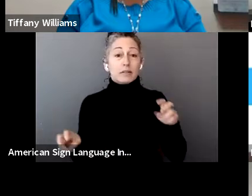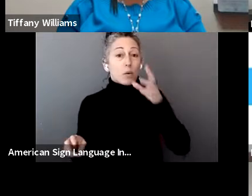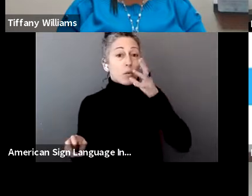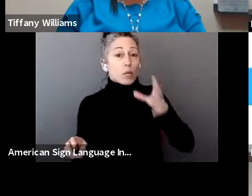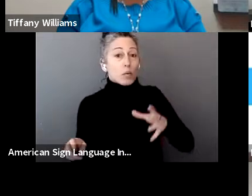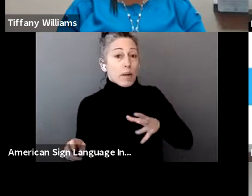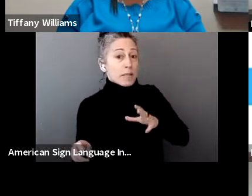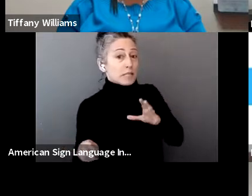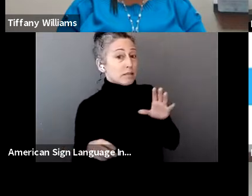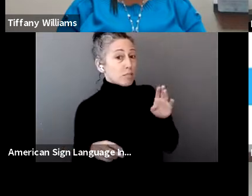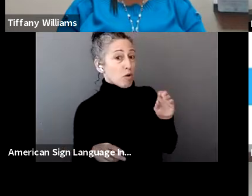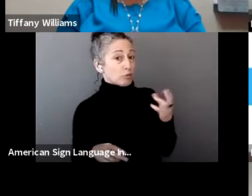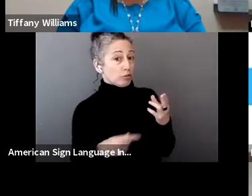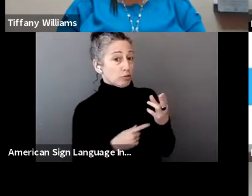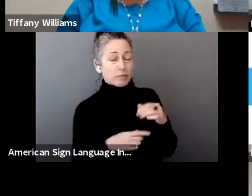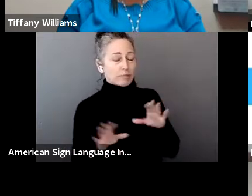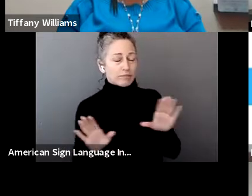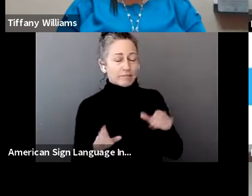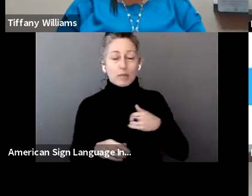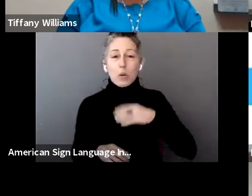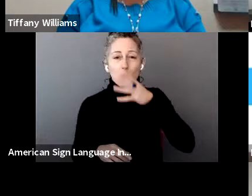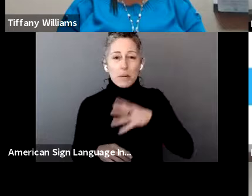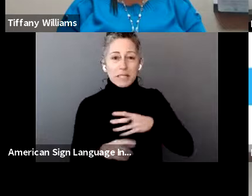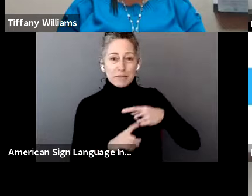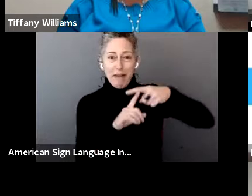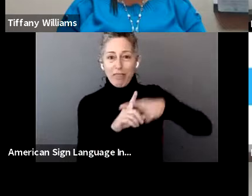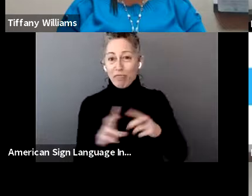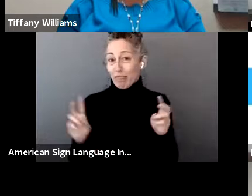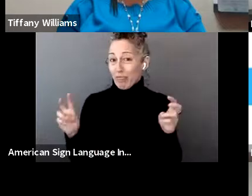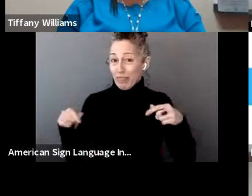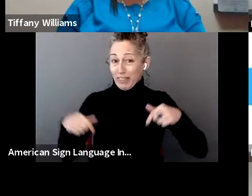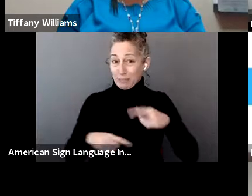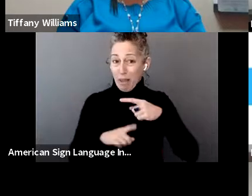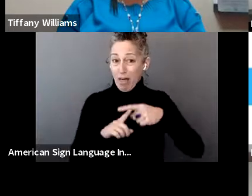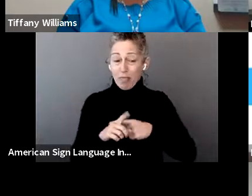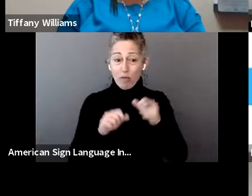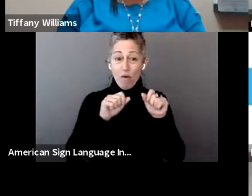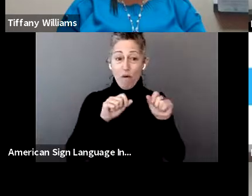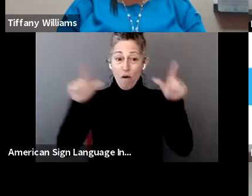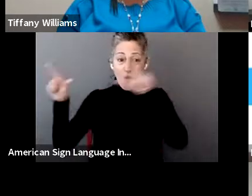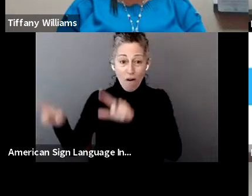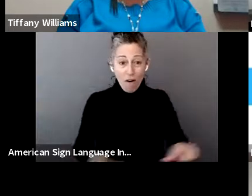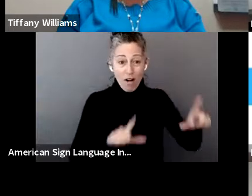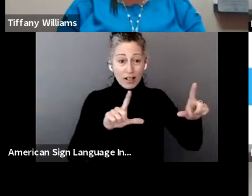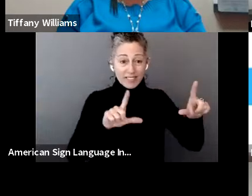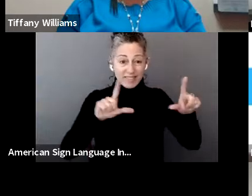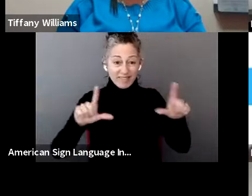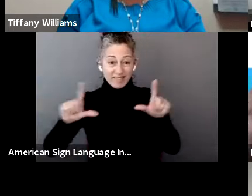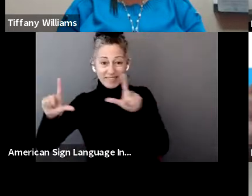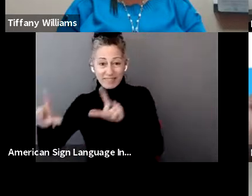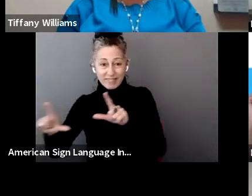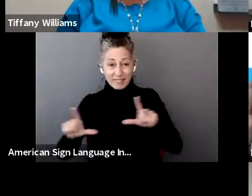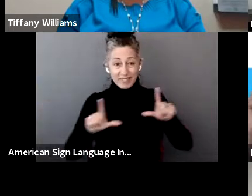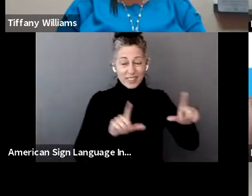a panel full of great women. And anyone who knows me knows that I love to see more women in the financial